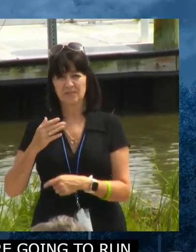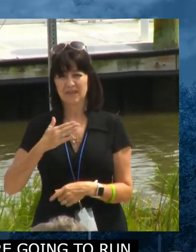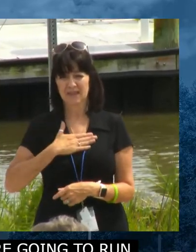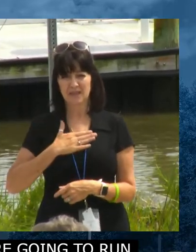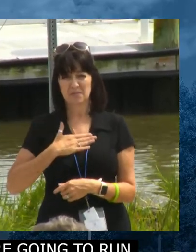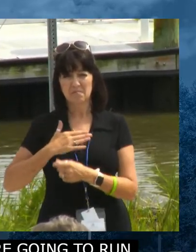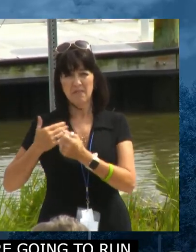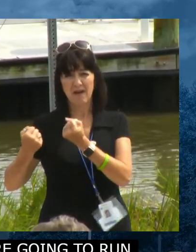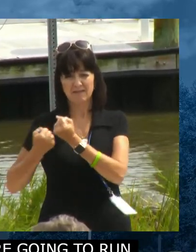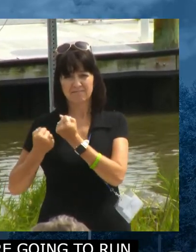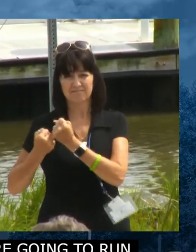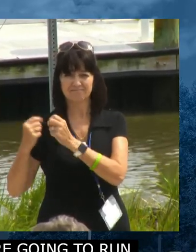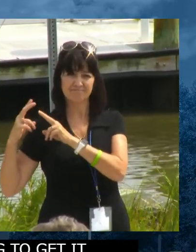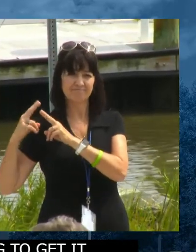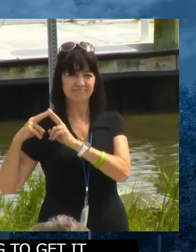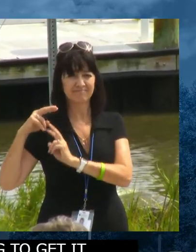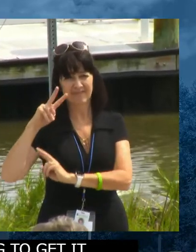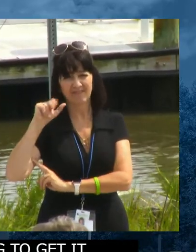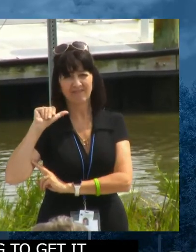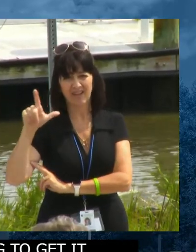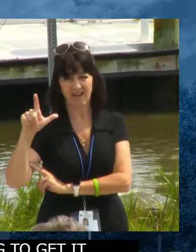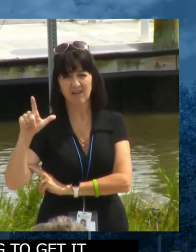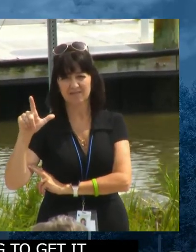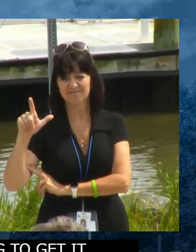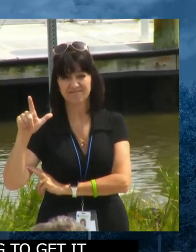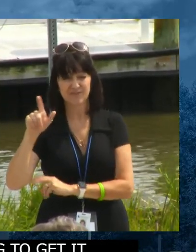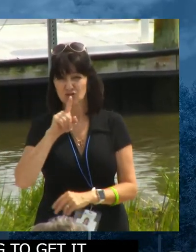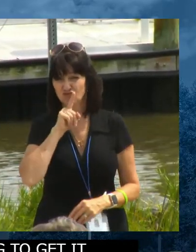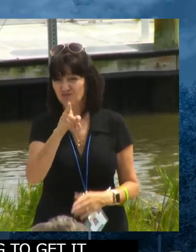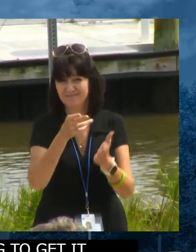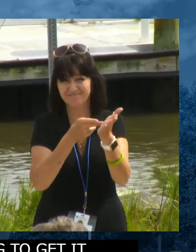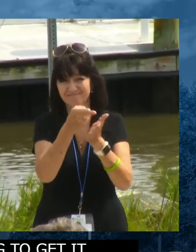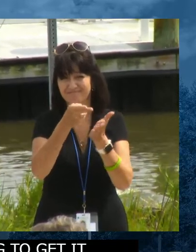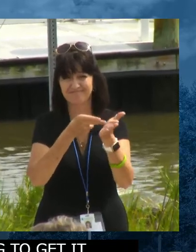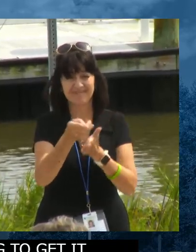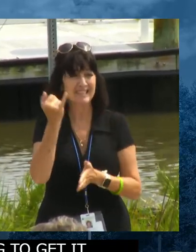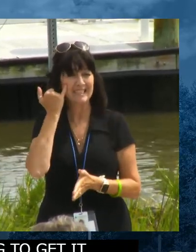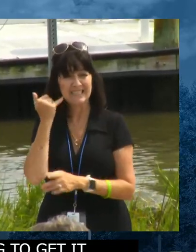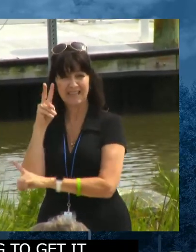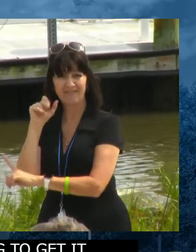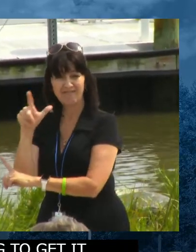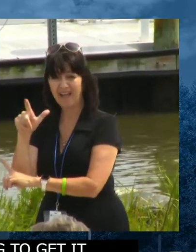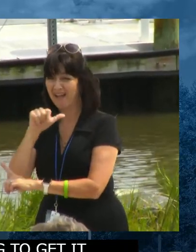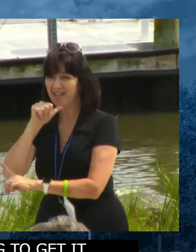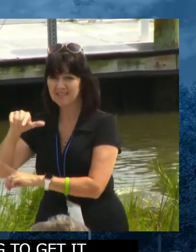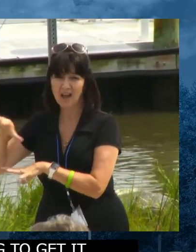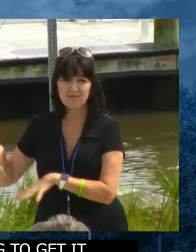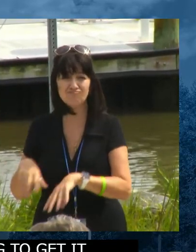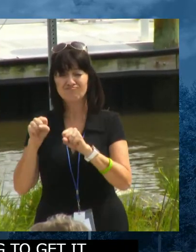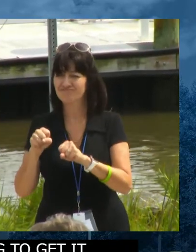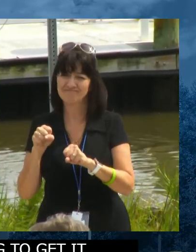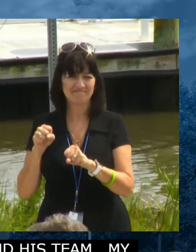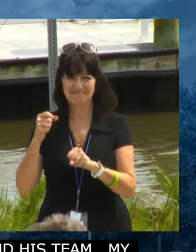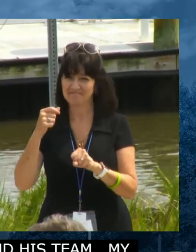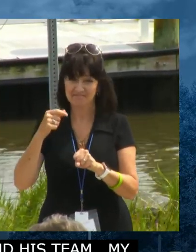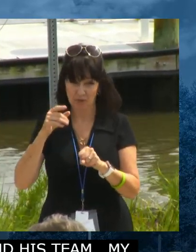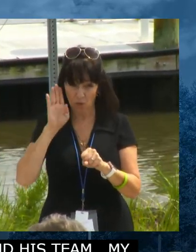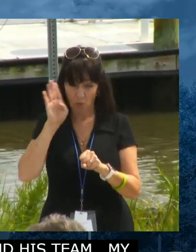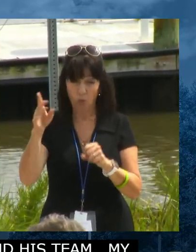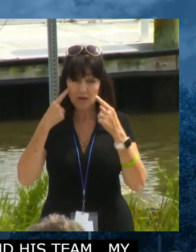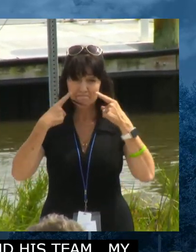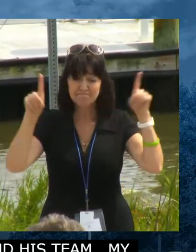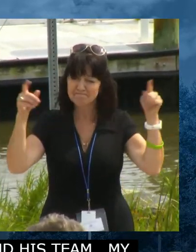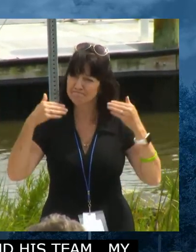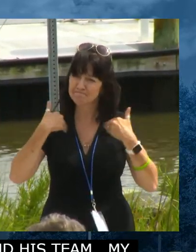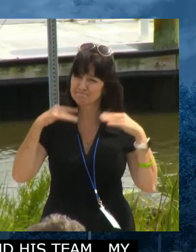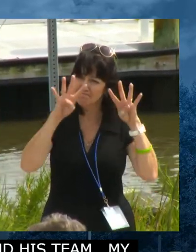over here, Val. I don't know that this thing would have been done if she hadn't gotten involved. So my hats off to all of you.